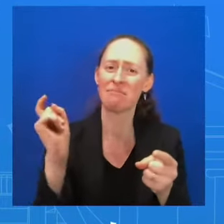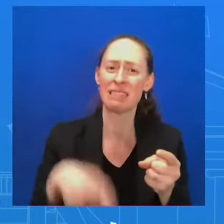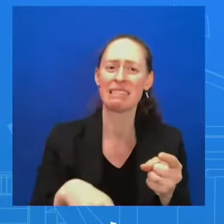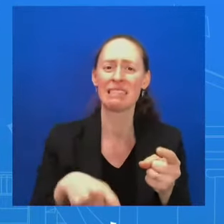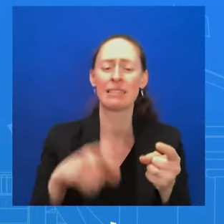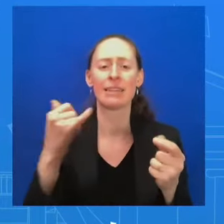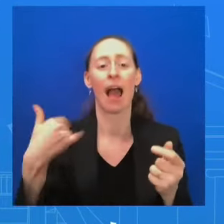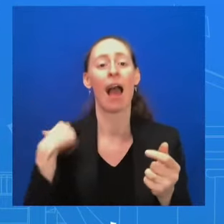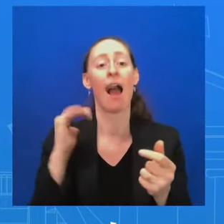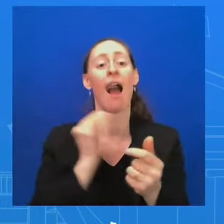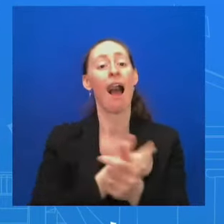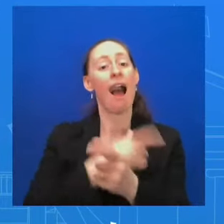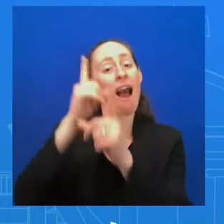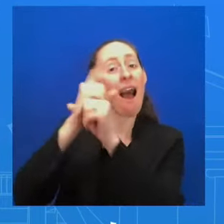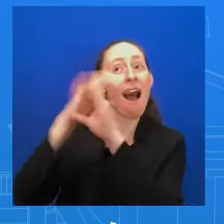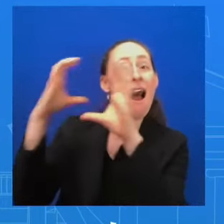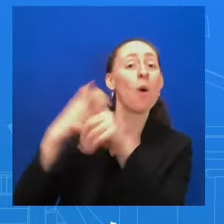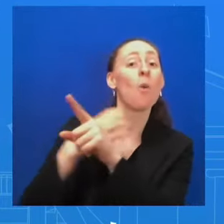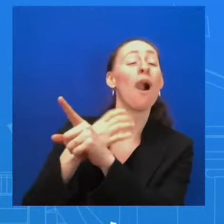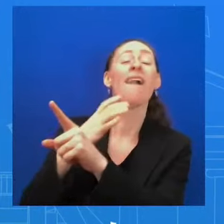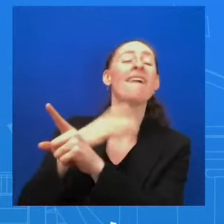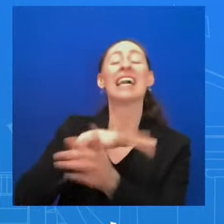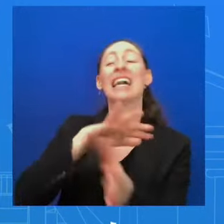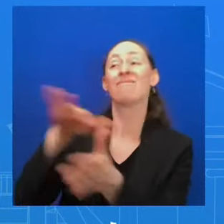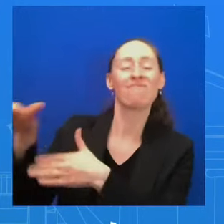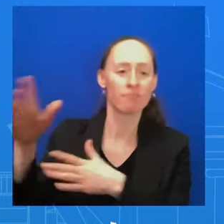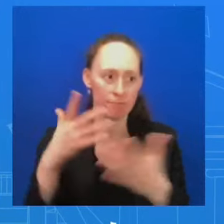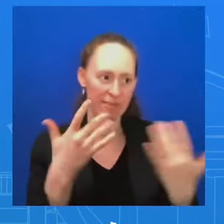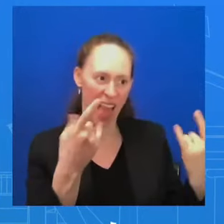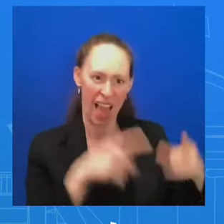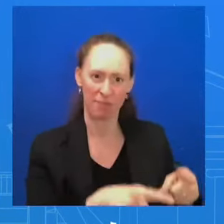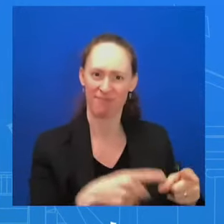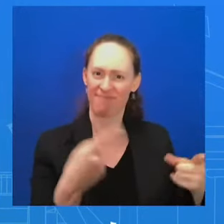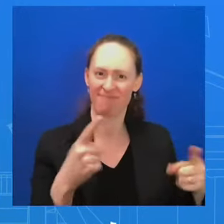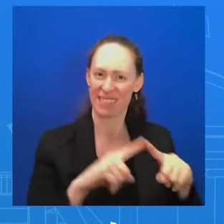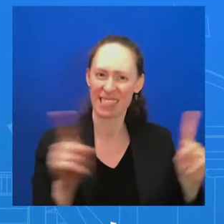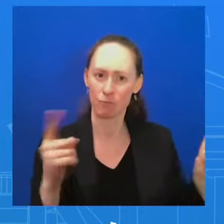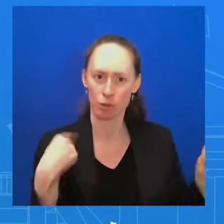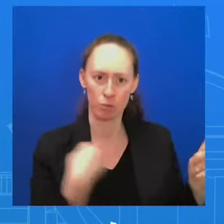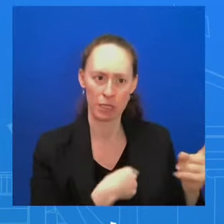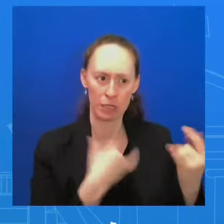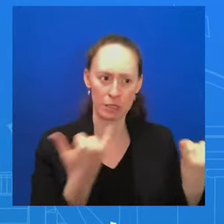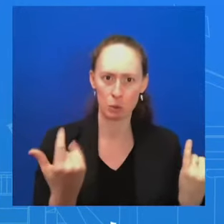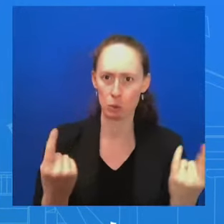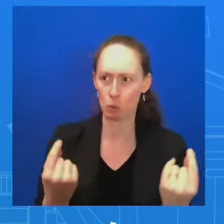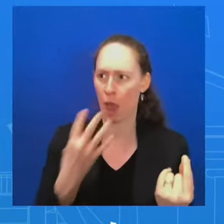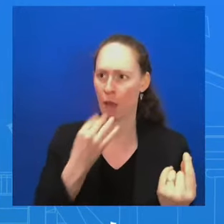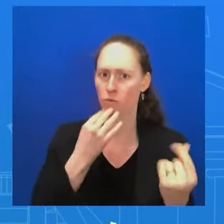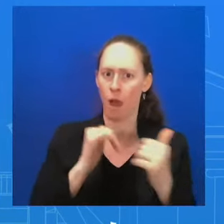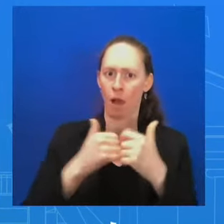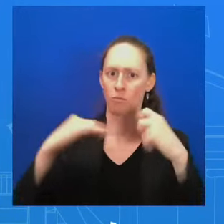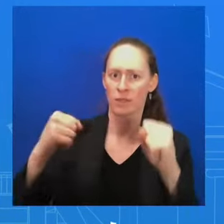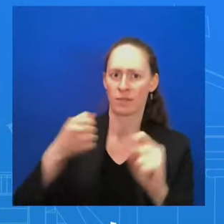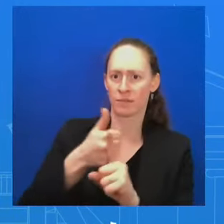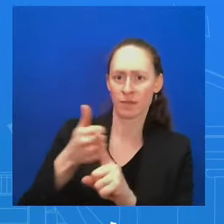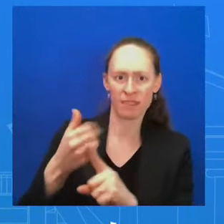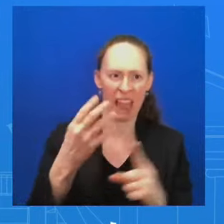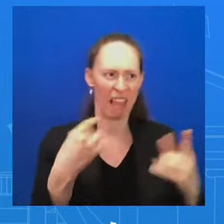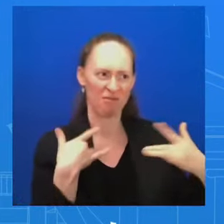right to defend itself against a range of threats, and certainly that includes this fight against Hamas. But, again, I want to reiterate